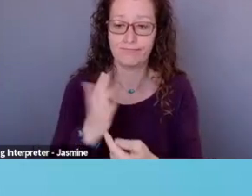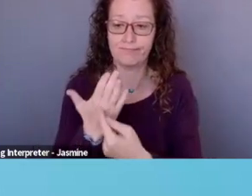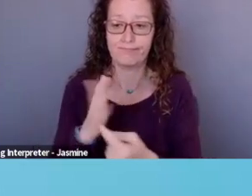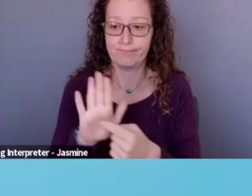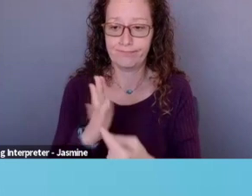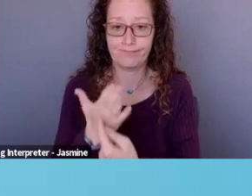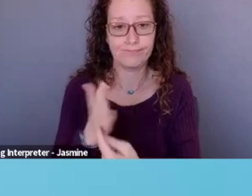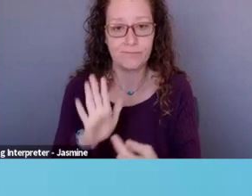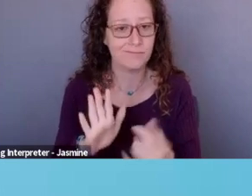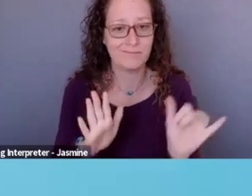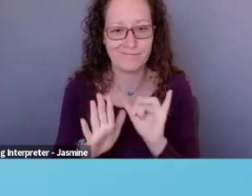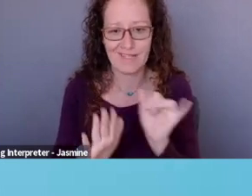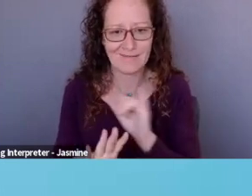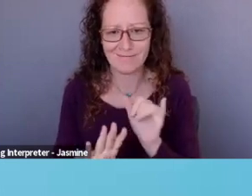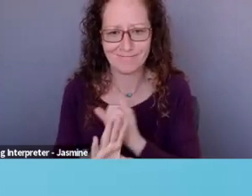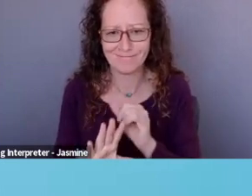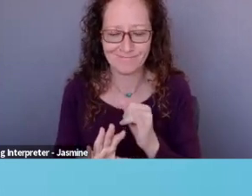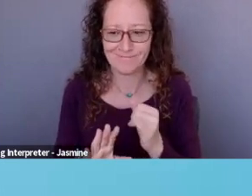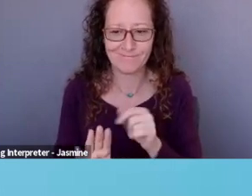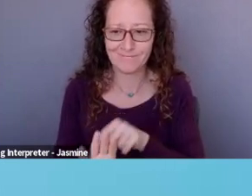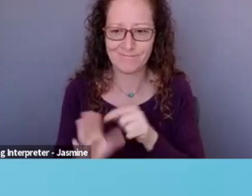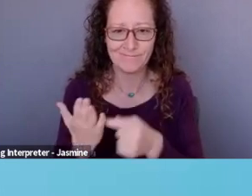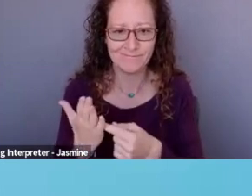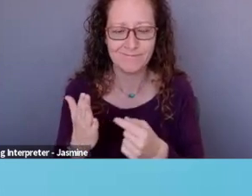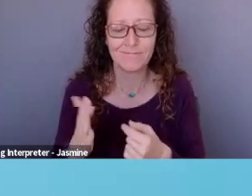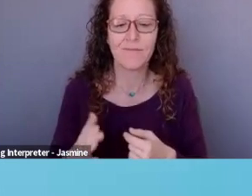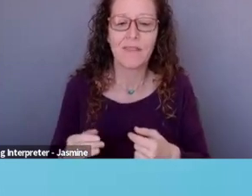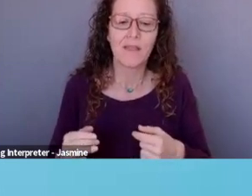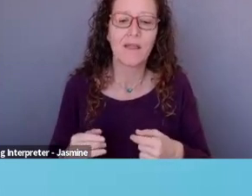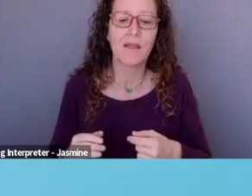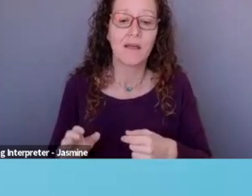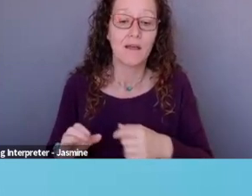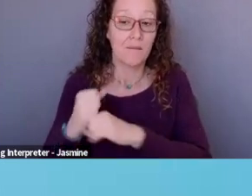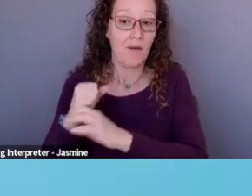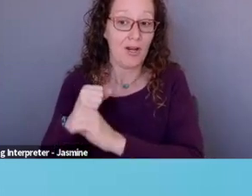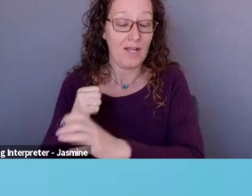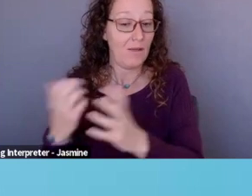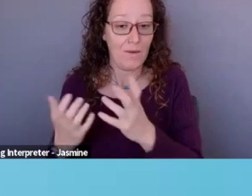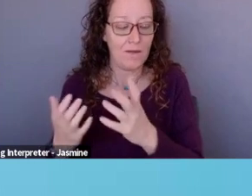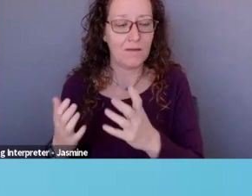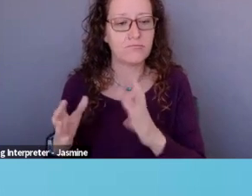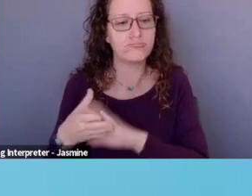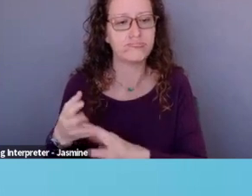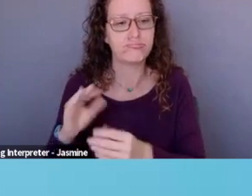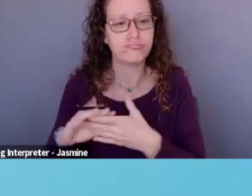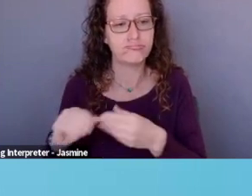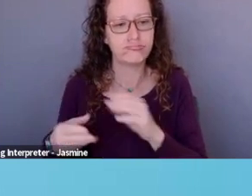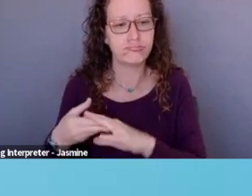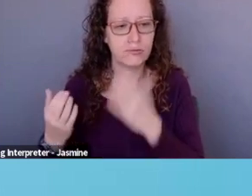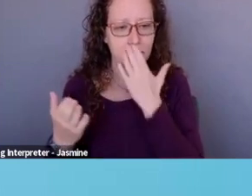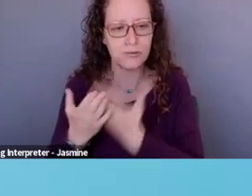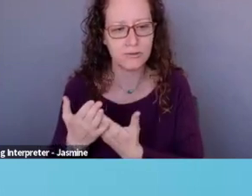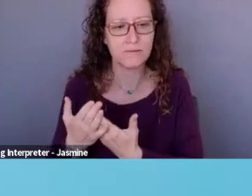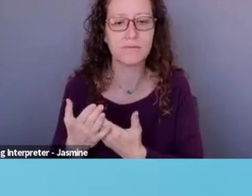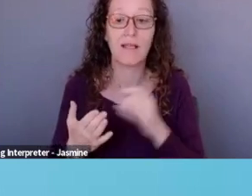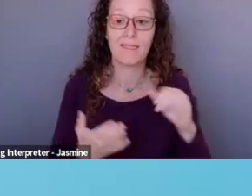And also, marketing is being able to tell a good story, right? And that's what fundraising is. How do you tell your story?